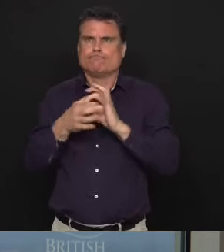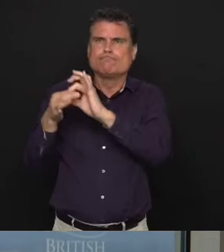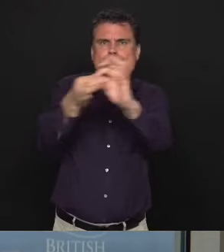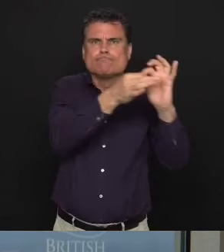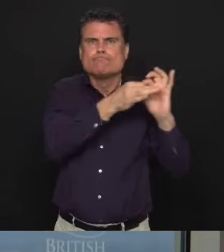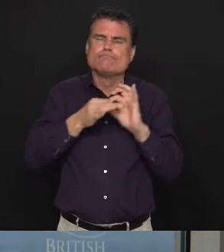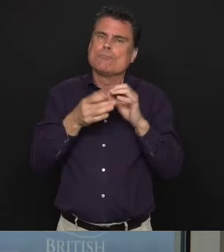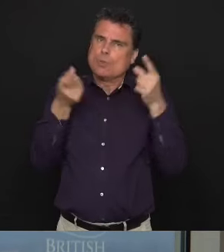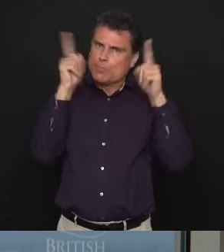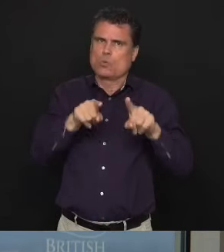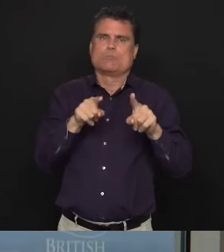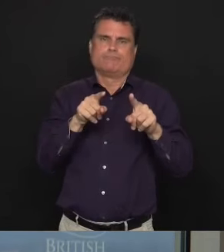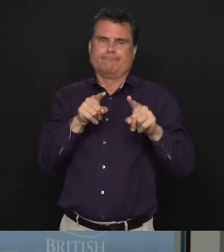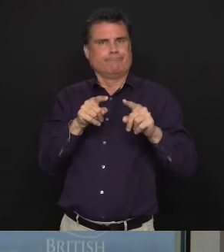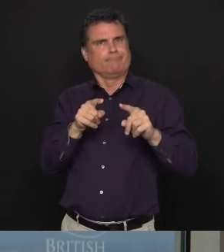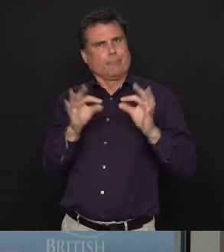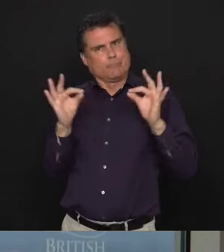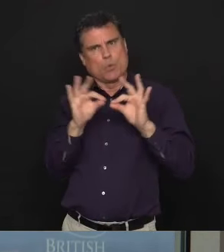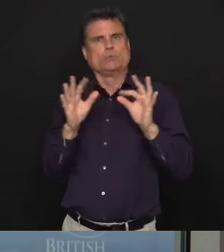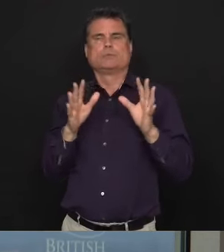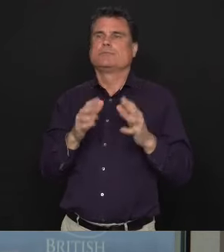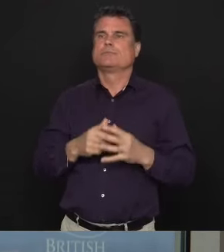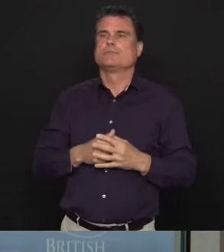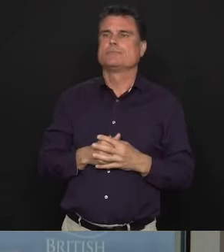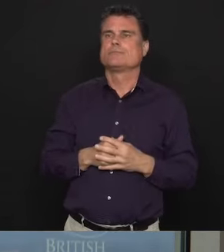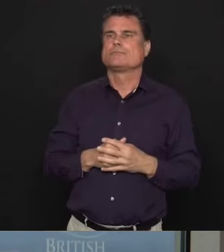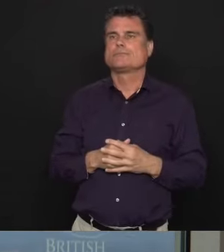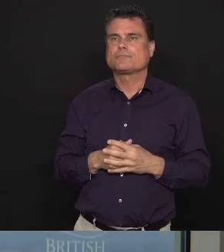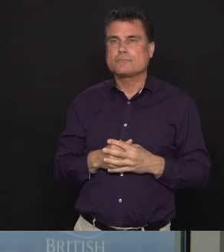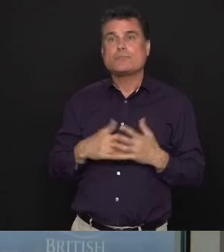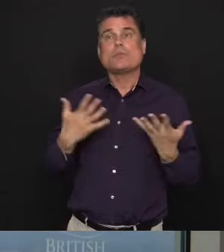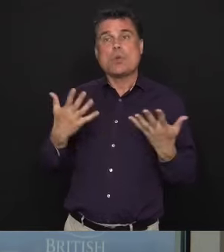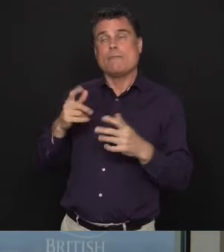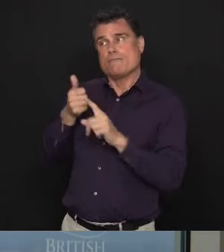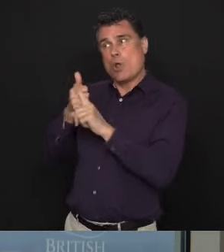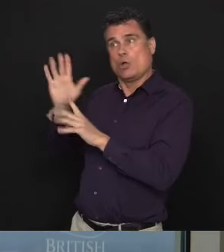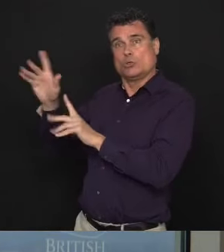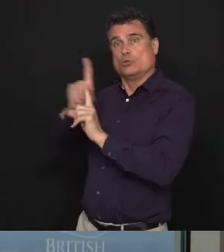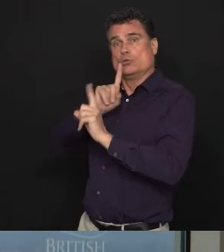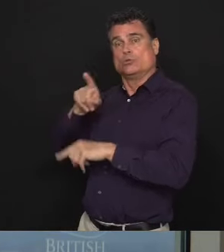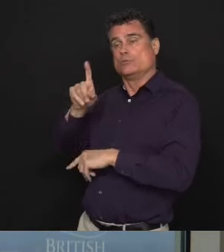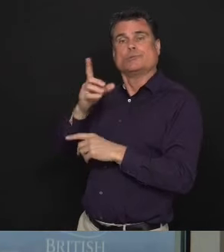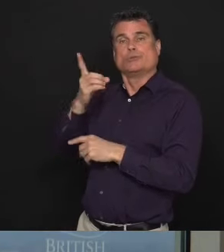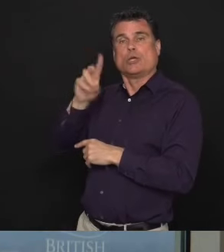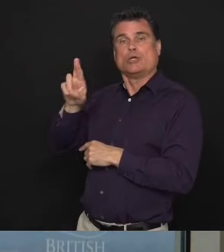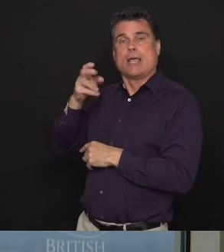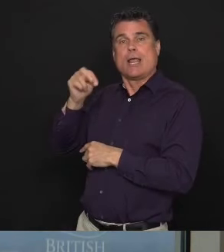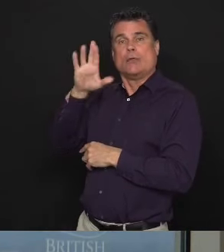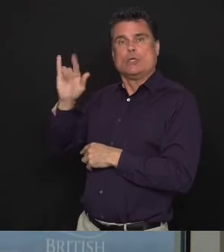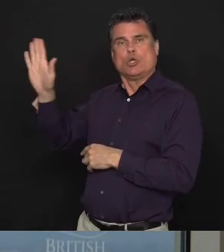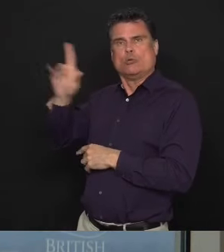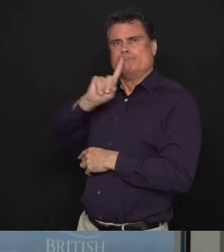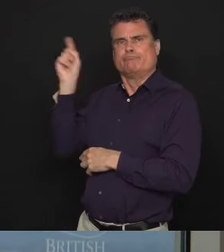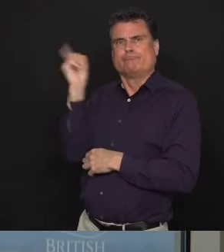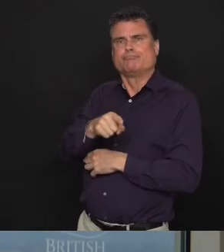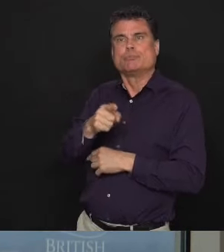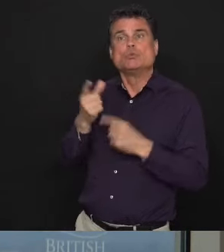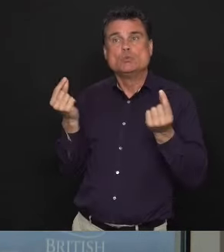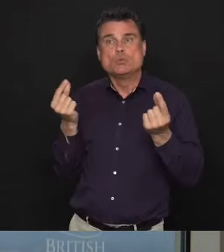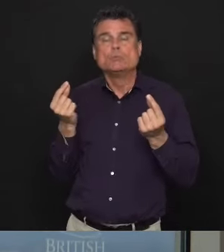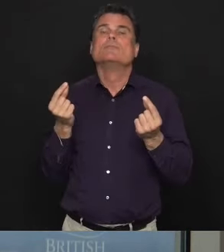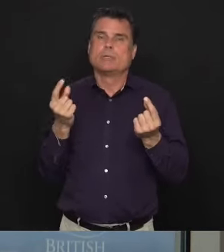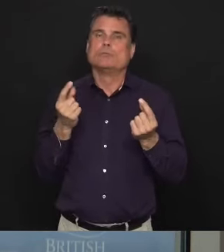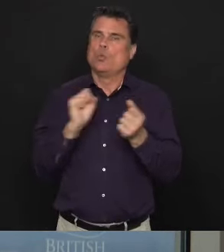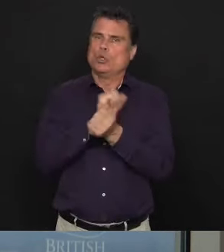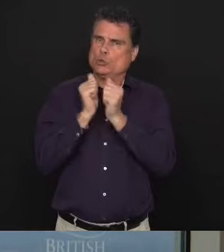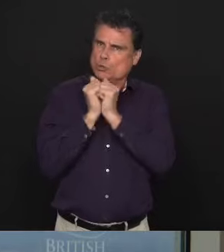issued on the emergency program act are followed. Standing together, we will and can make a real difference that will get us through